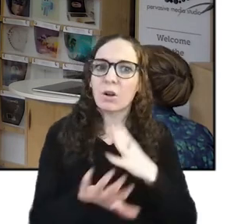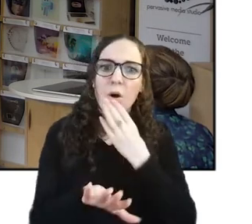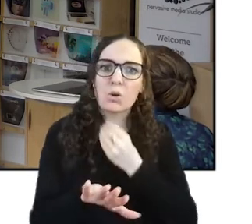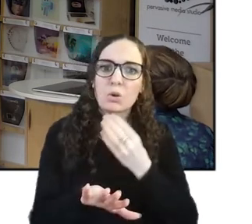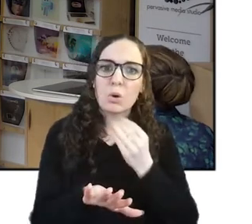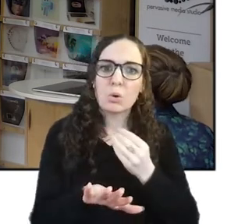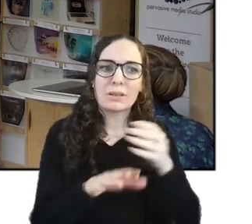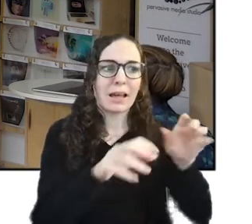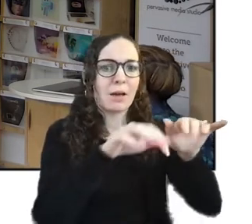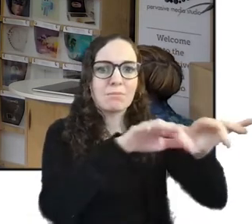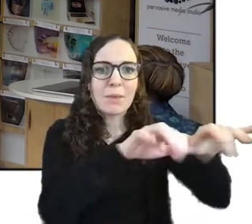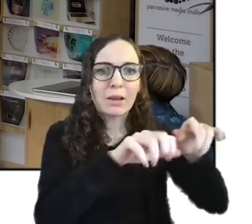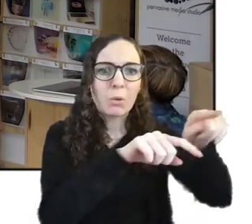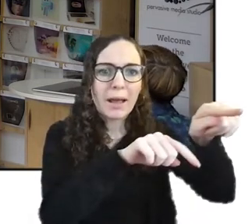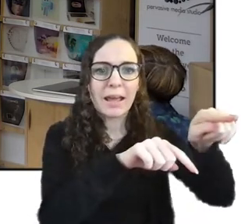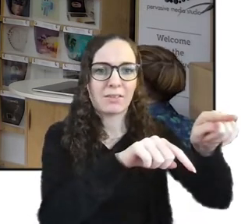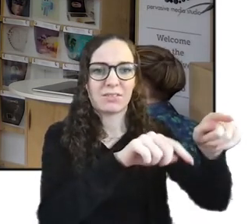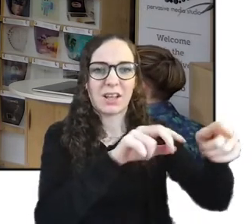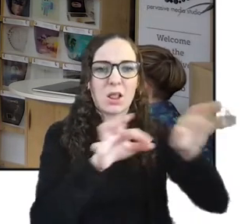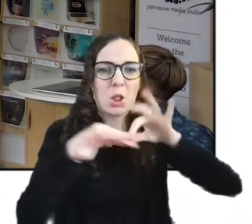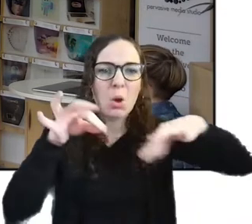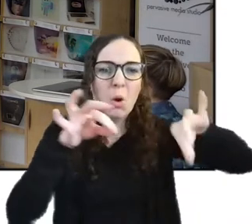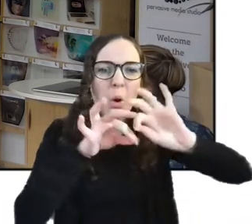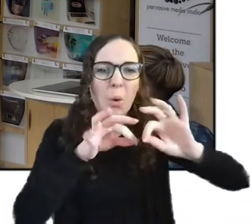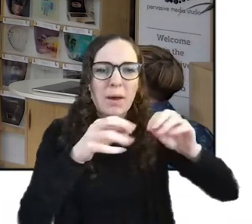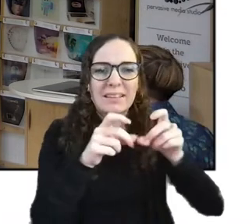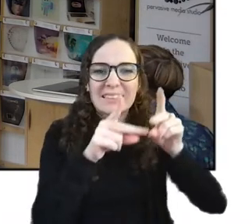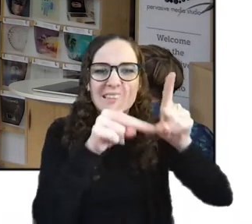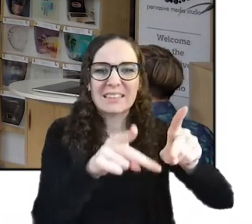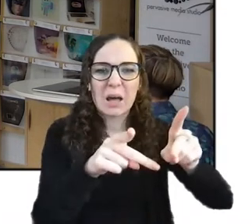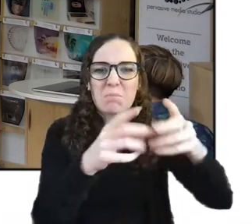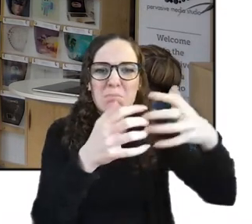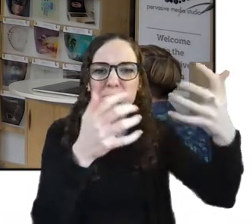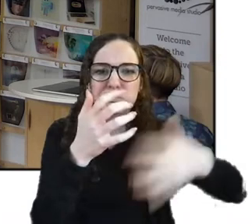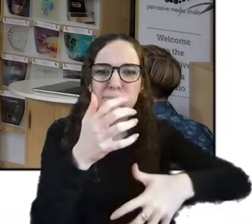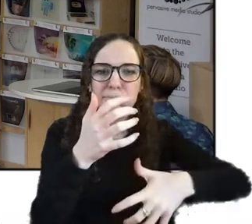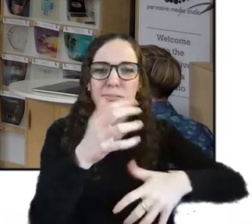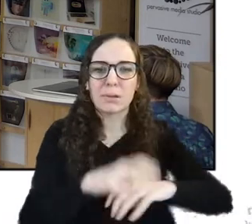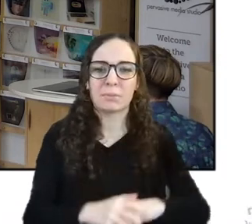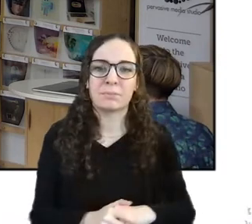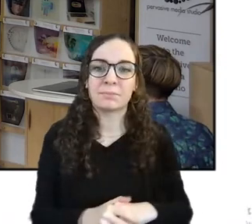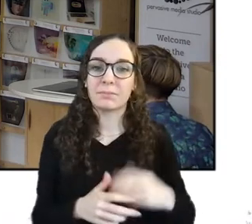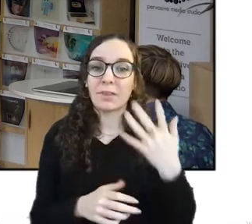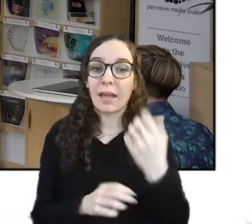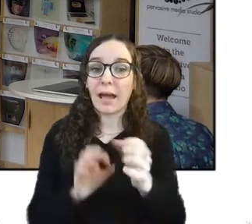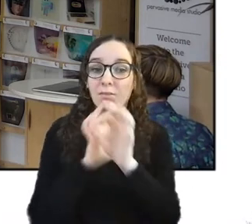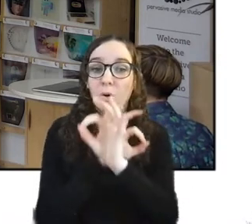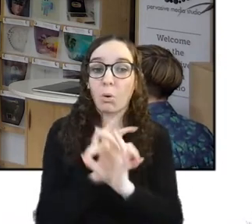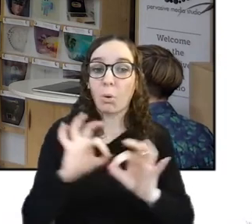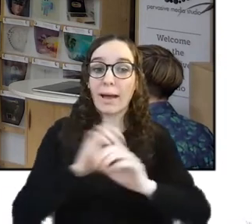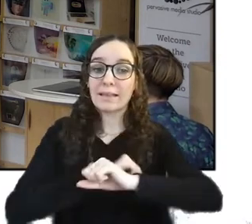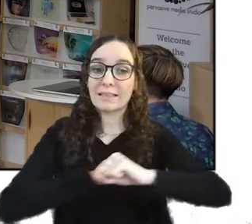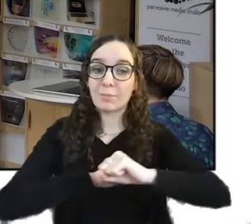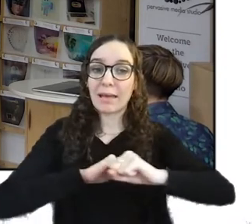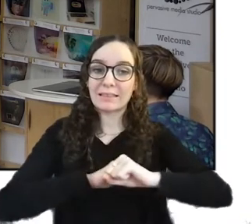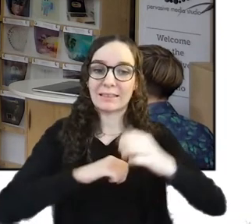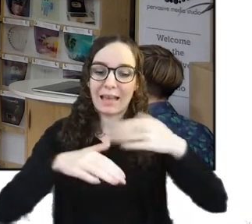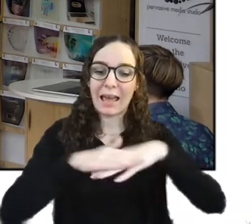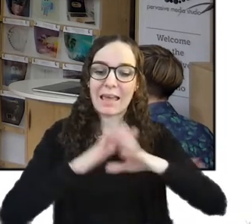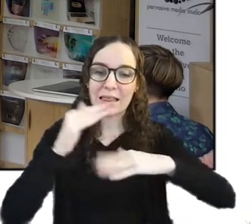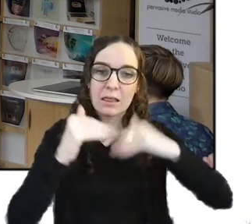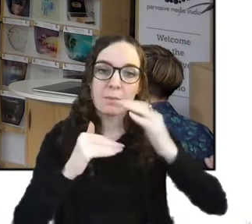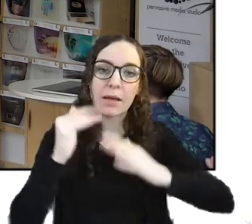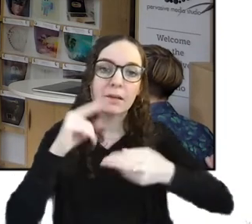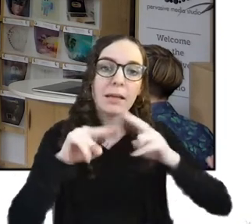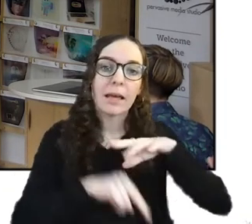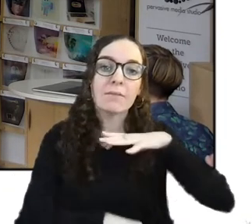the induction loop system. We have a quiet space just through here to my left, your right, if you need to take a break